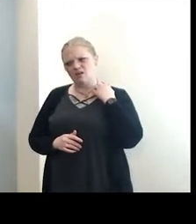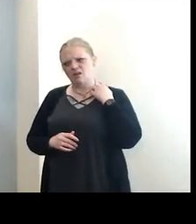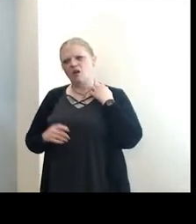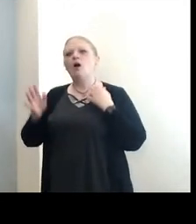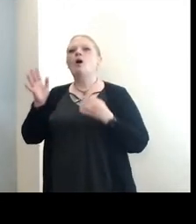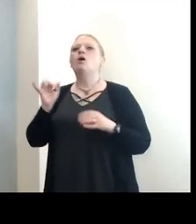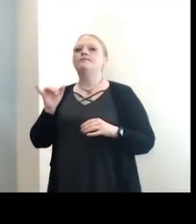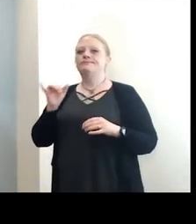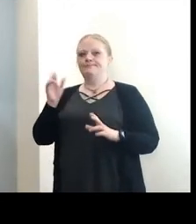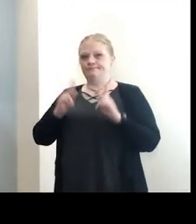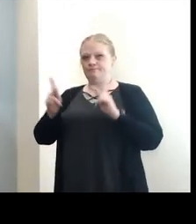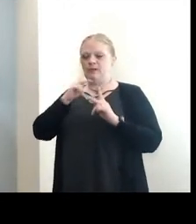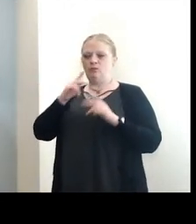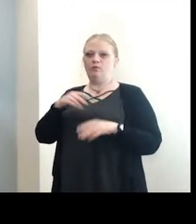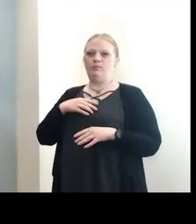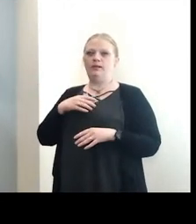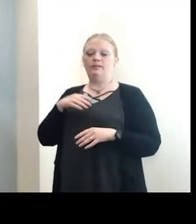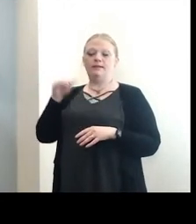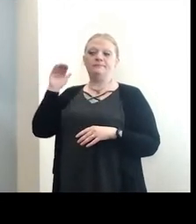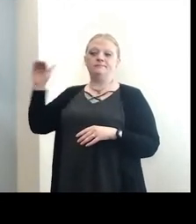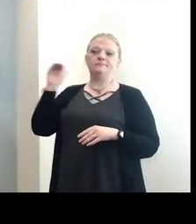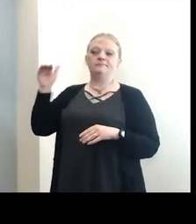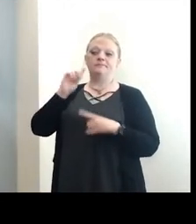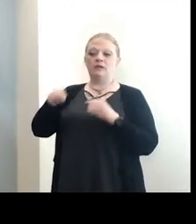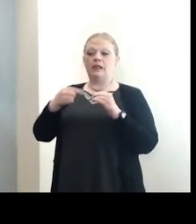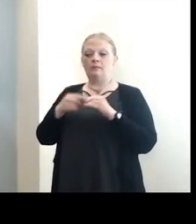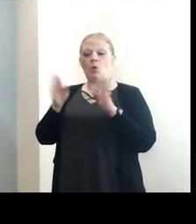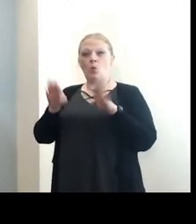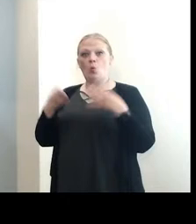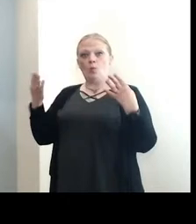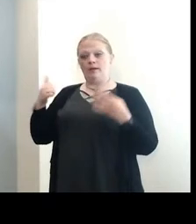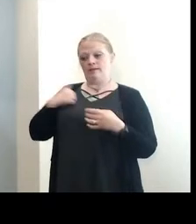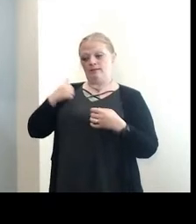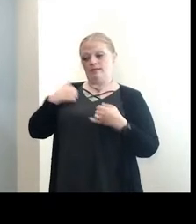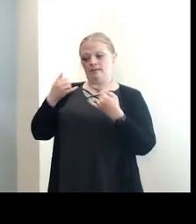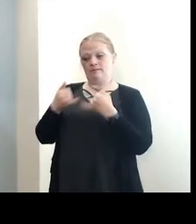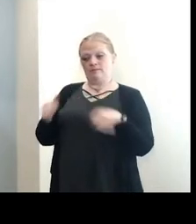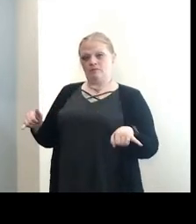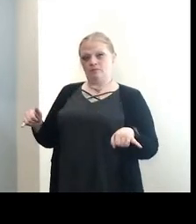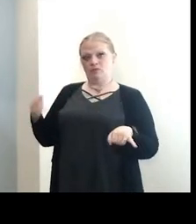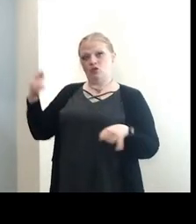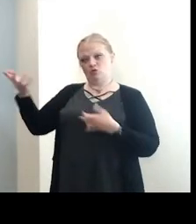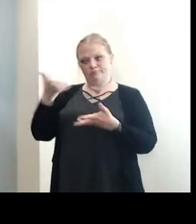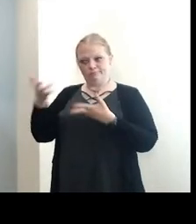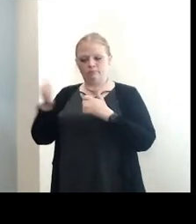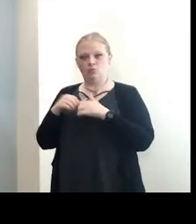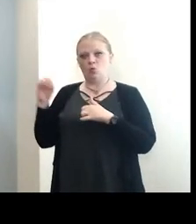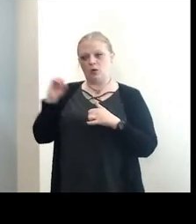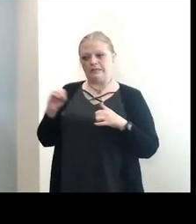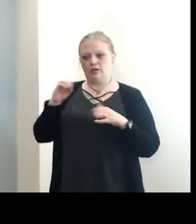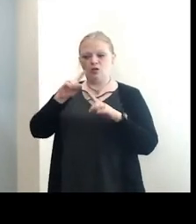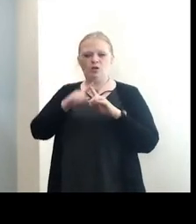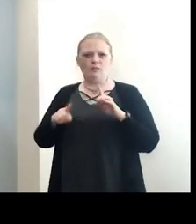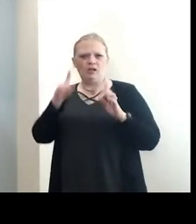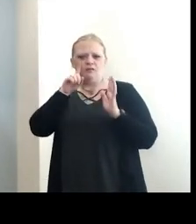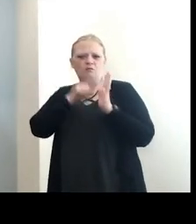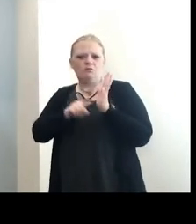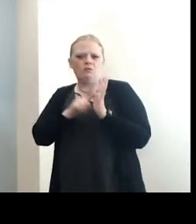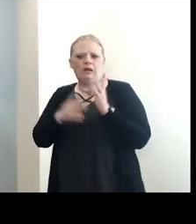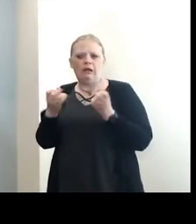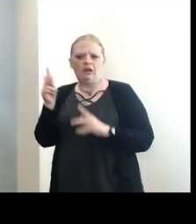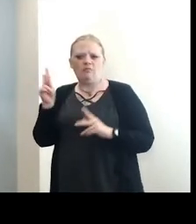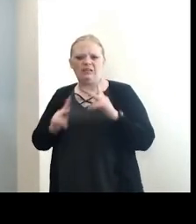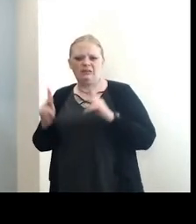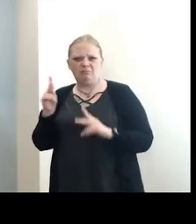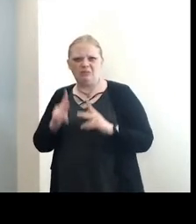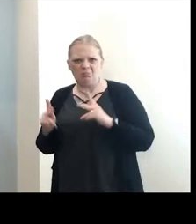the border. And I know you've been very big on economic integration with Ontario, but if you look at the numbers of people who are getting sick